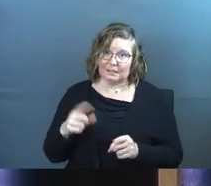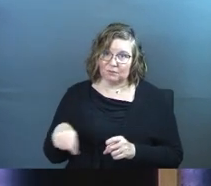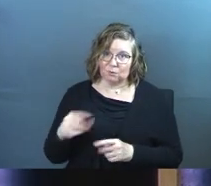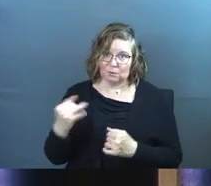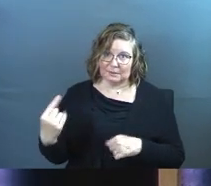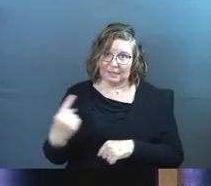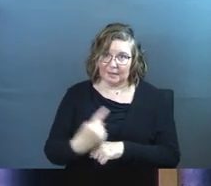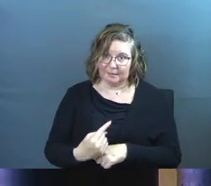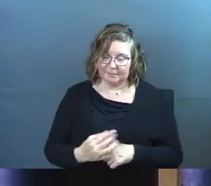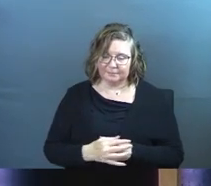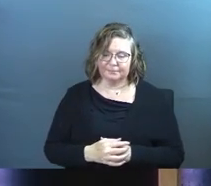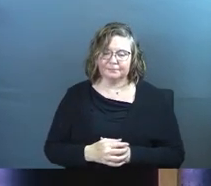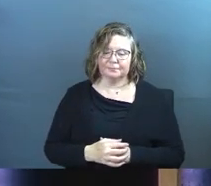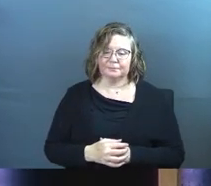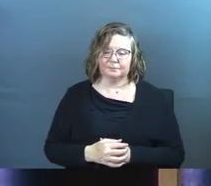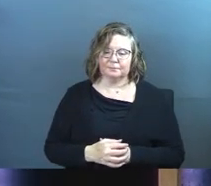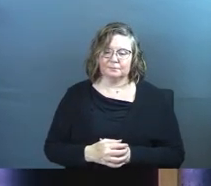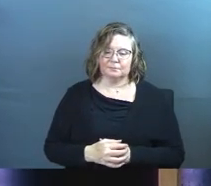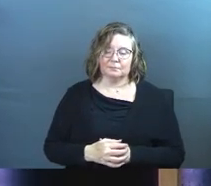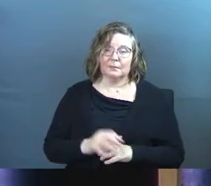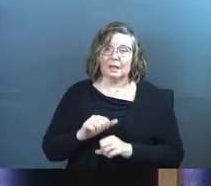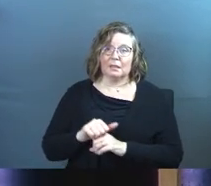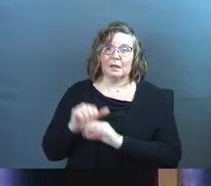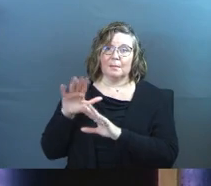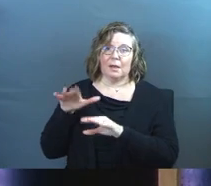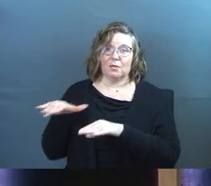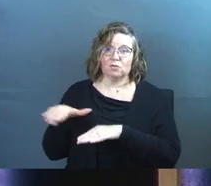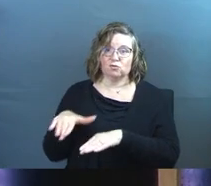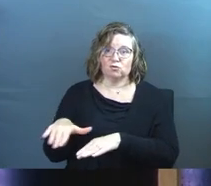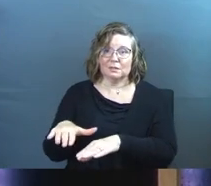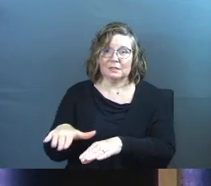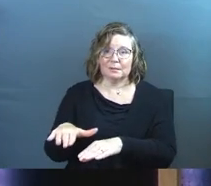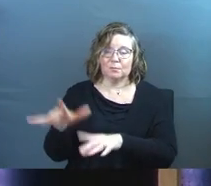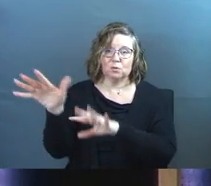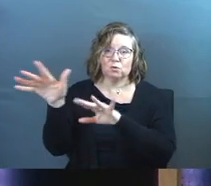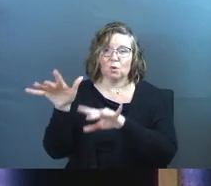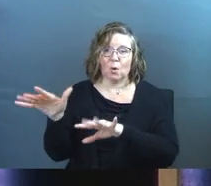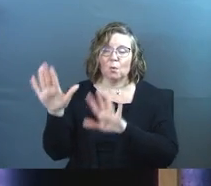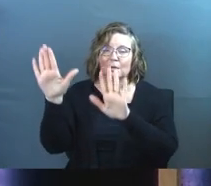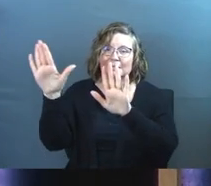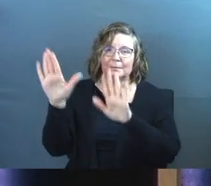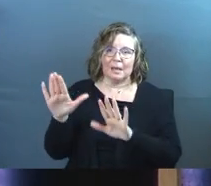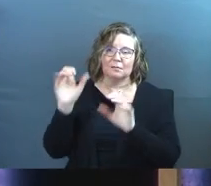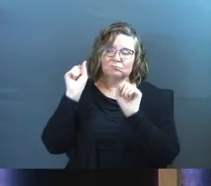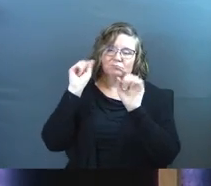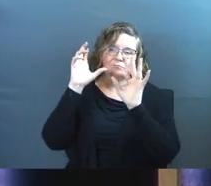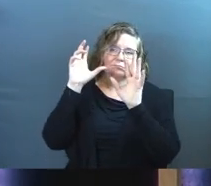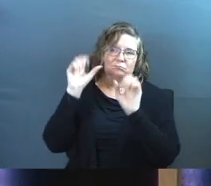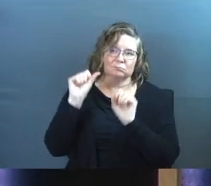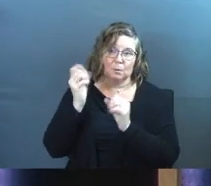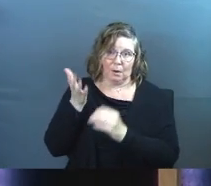to you today. So the mountains and the streams and the snow was all amazing when I was there.